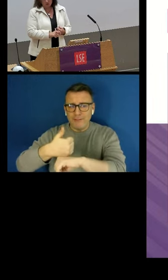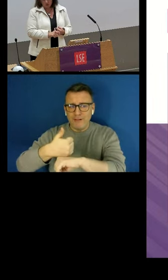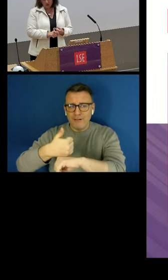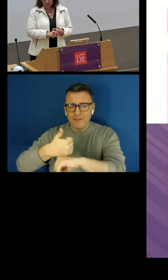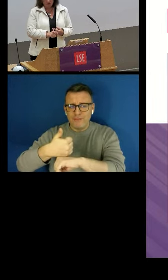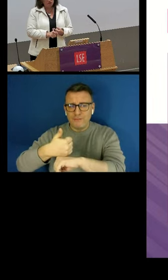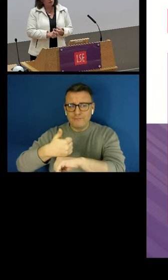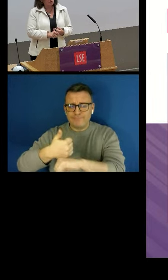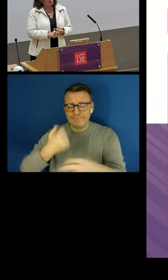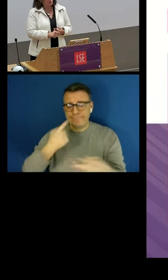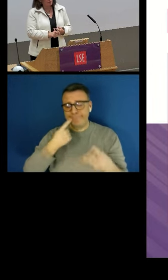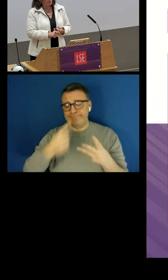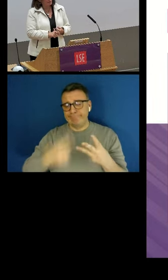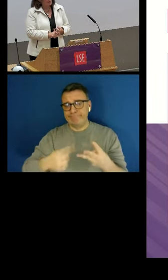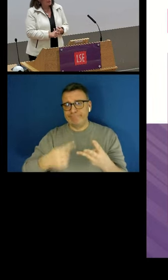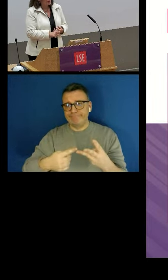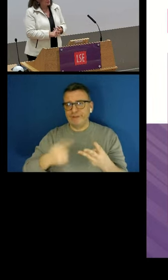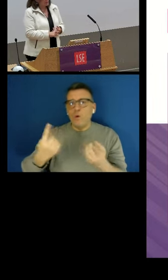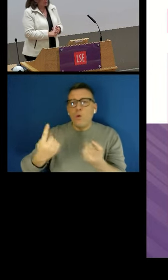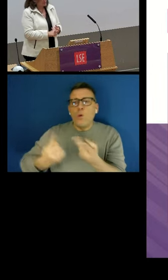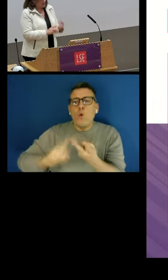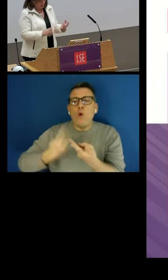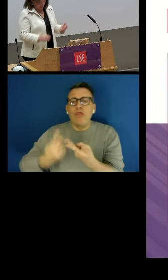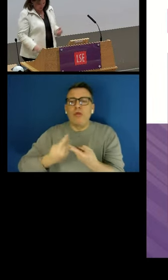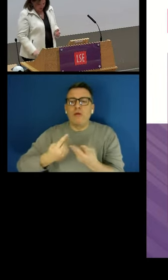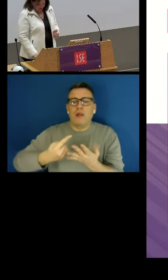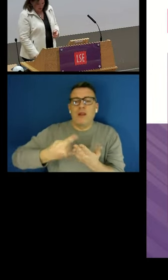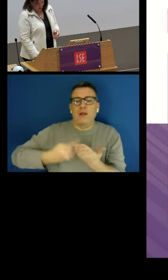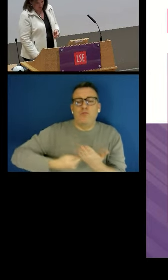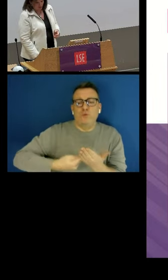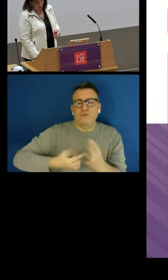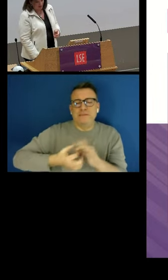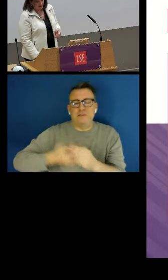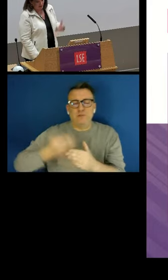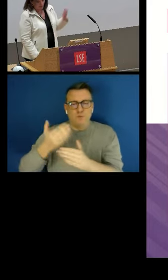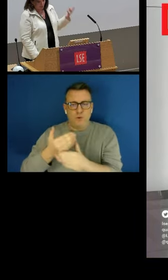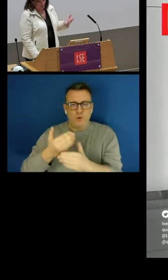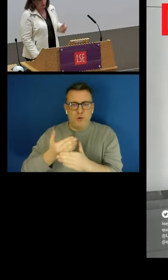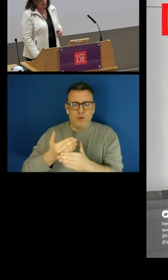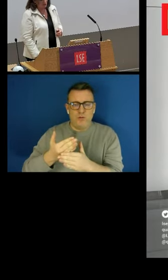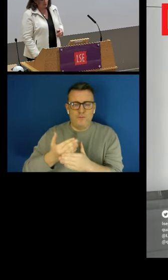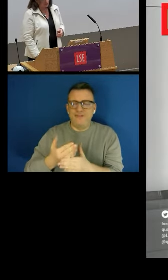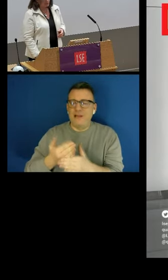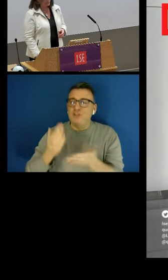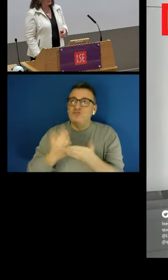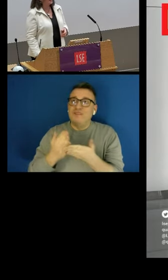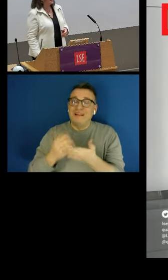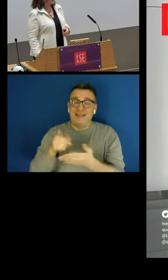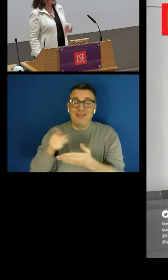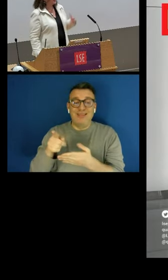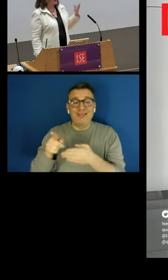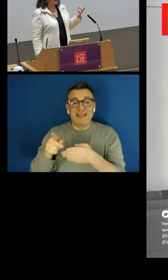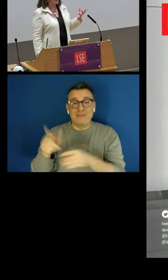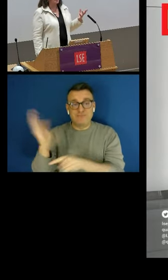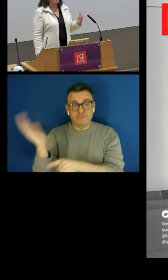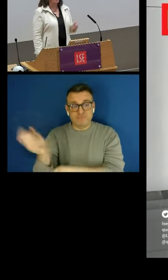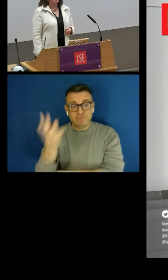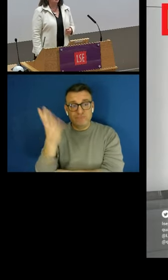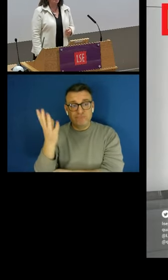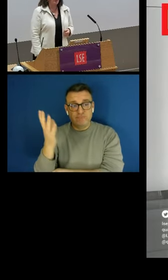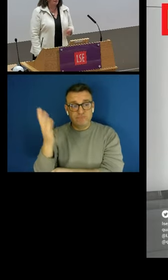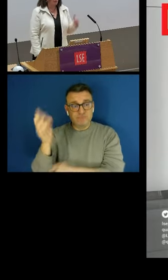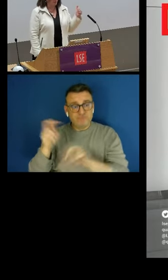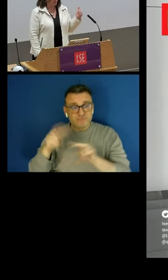about other working conditions as well. So, what I'm hoping that that video will illustrate is that behind